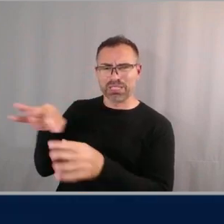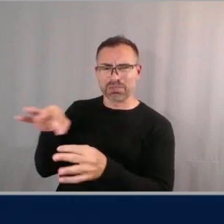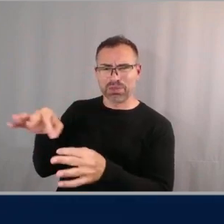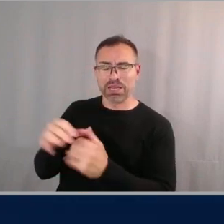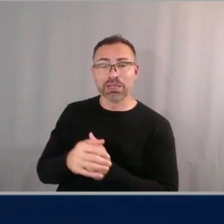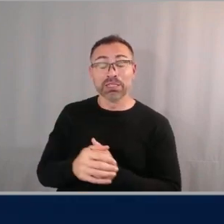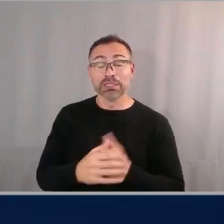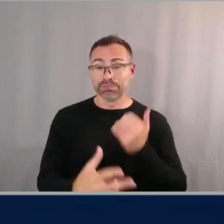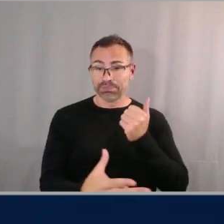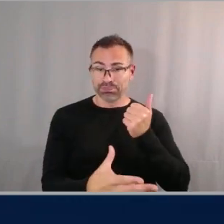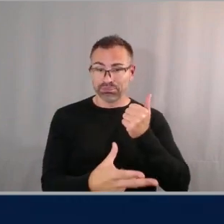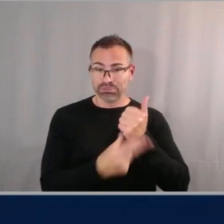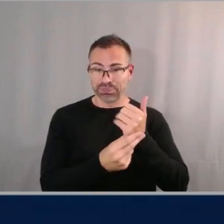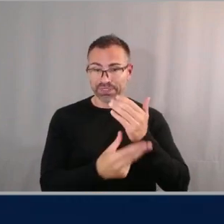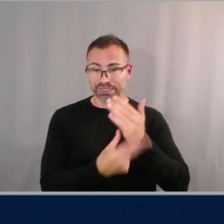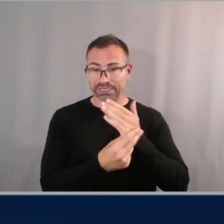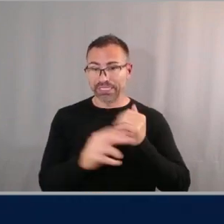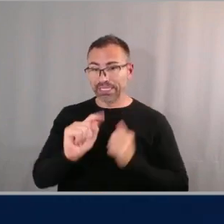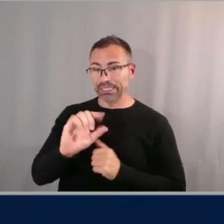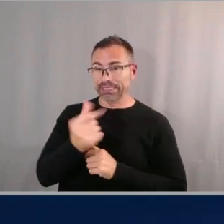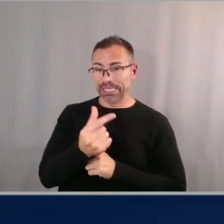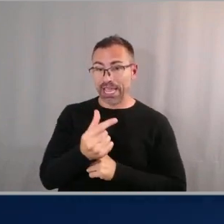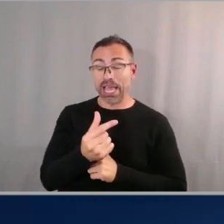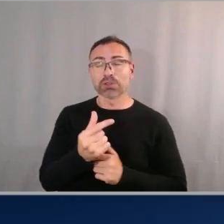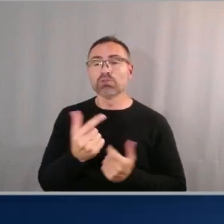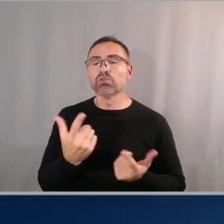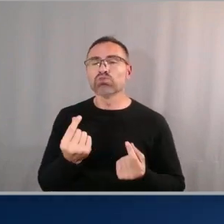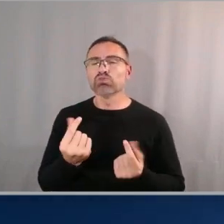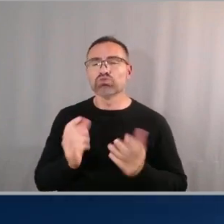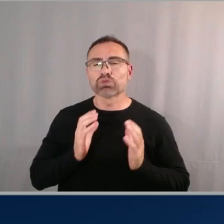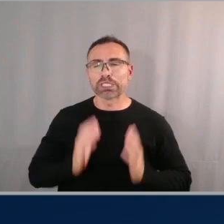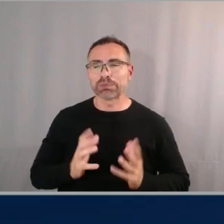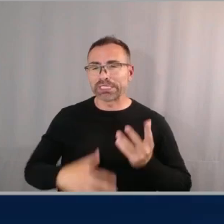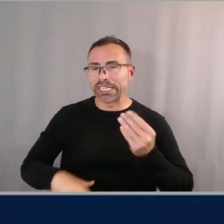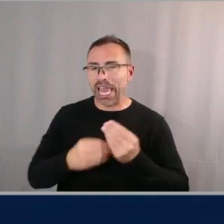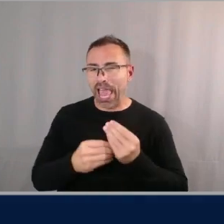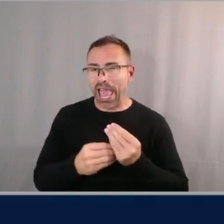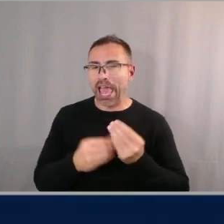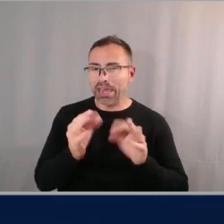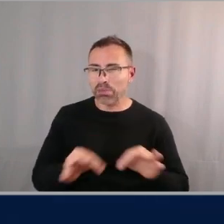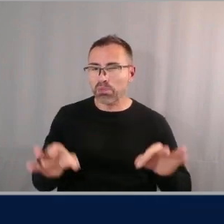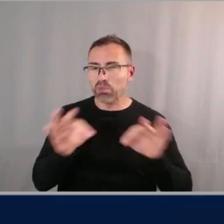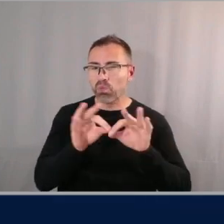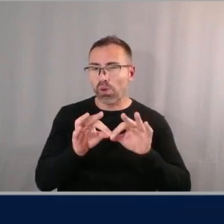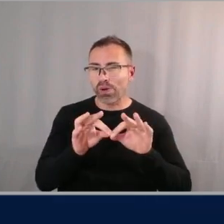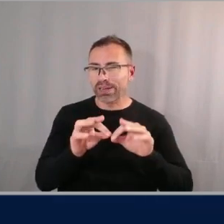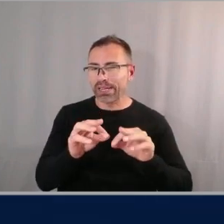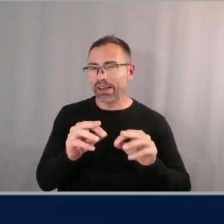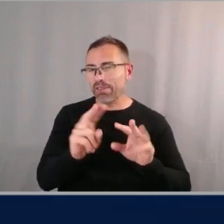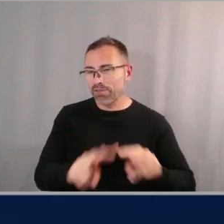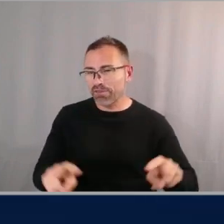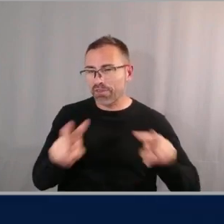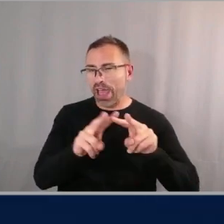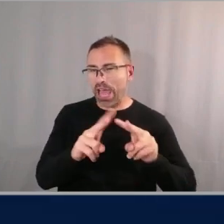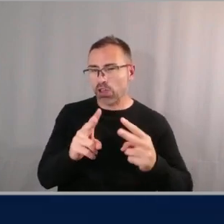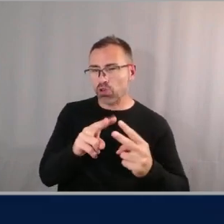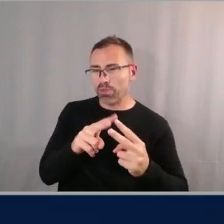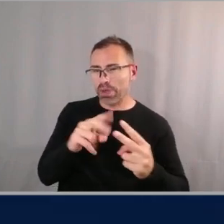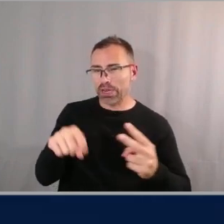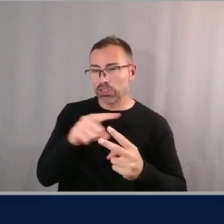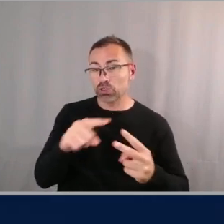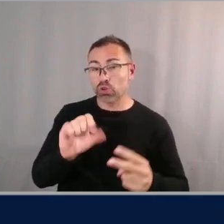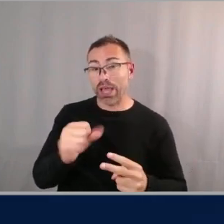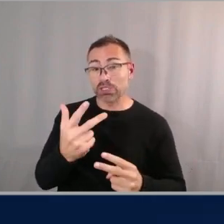tags is a way for customers to add key value pairs key value pair style metadata to S3 objects it's